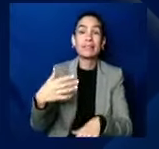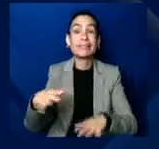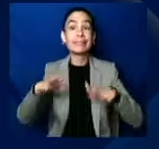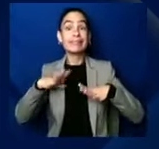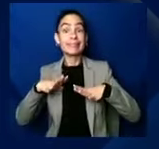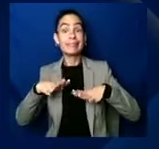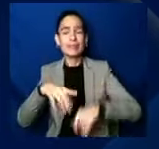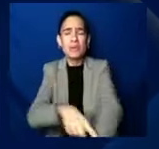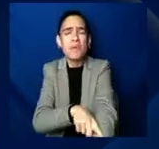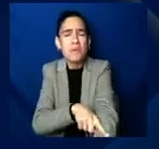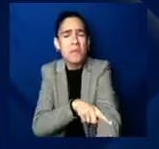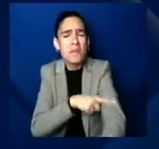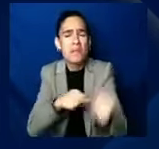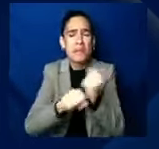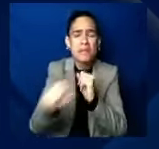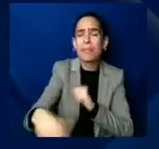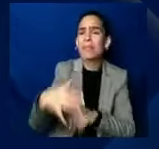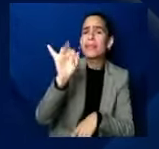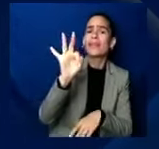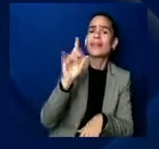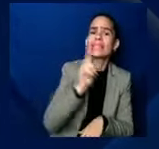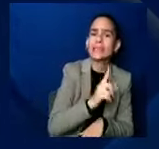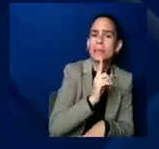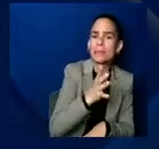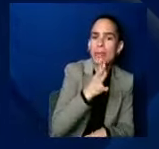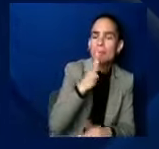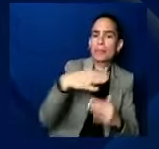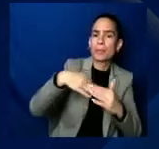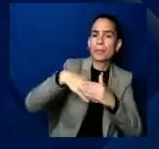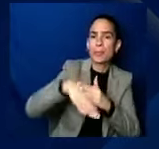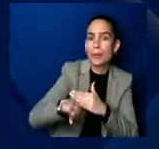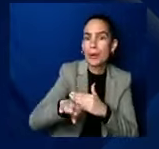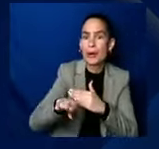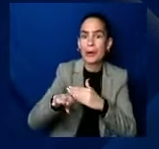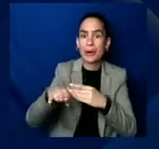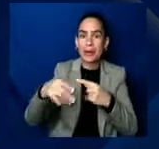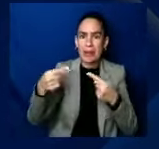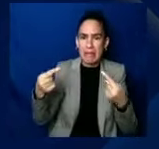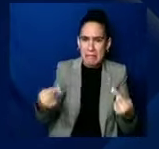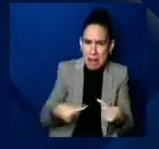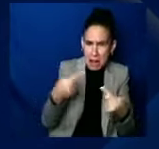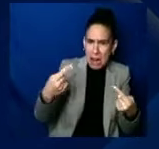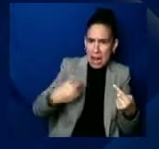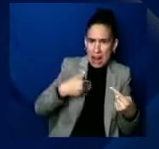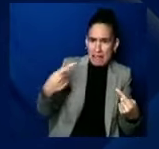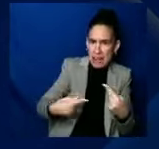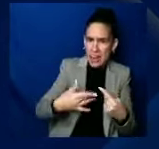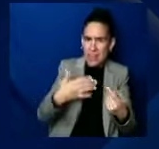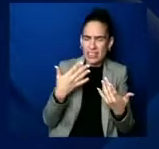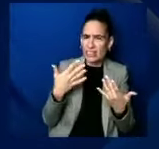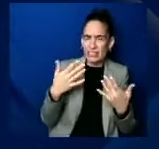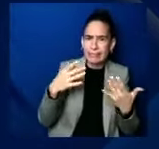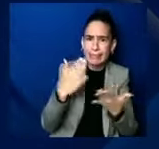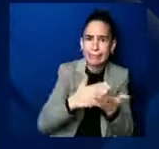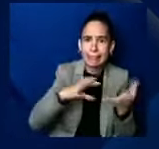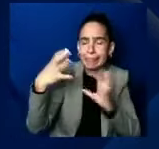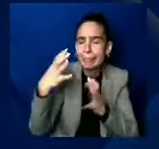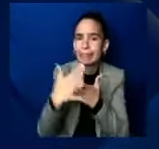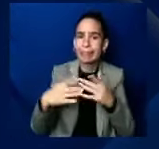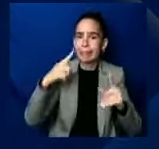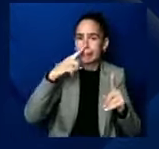and who's just given birth and having pain and, and, and complications, you're being forced back into the workplace